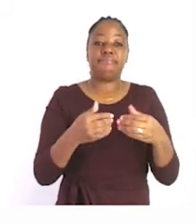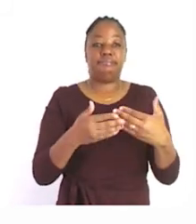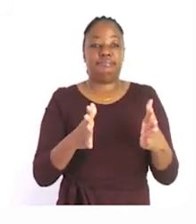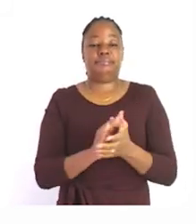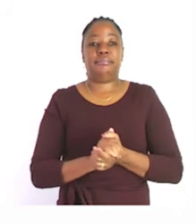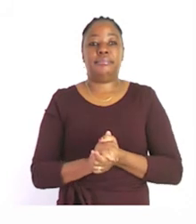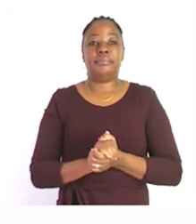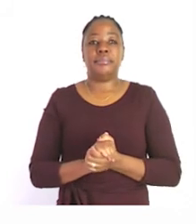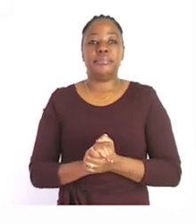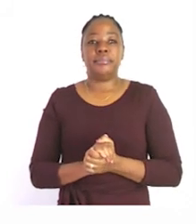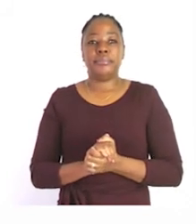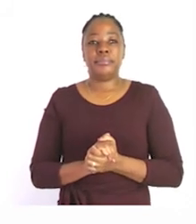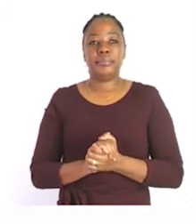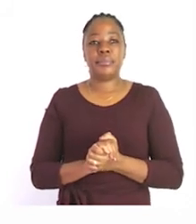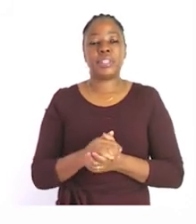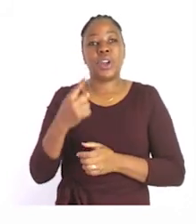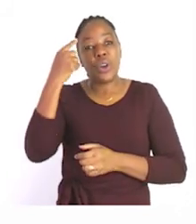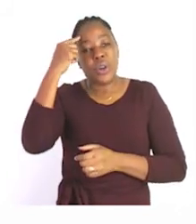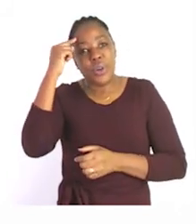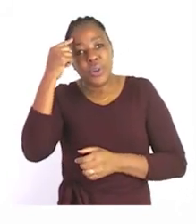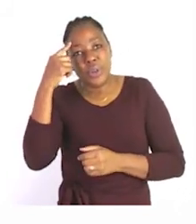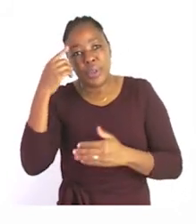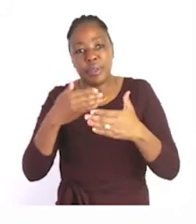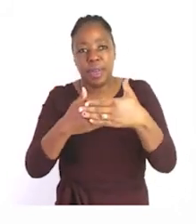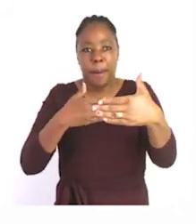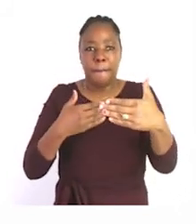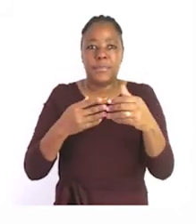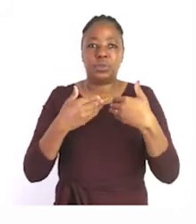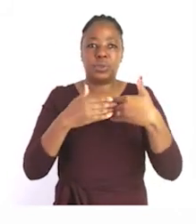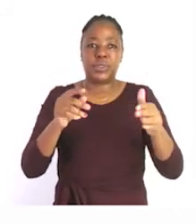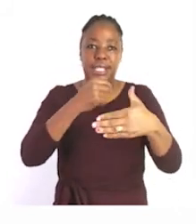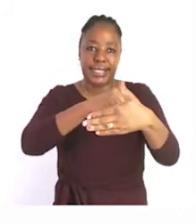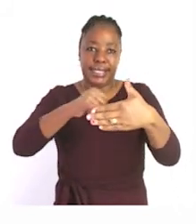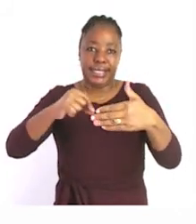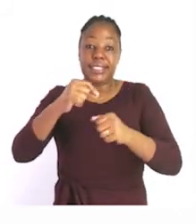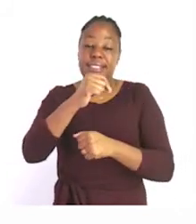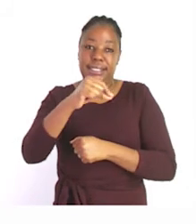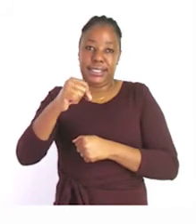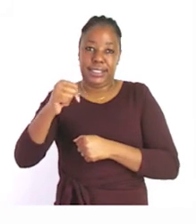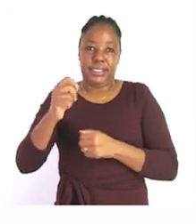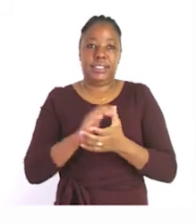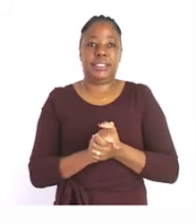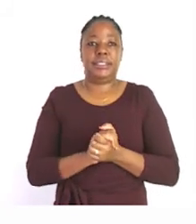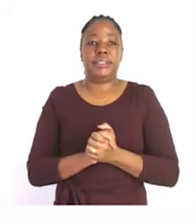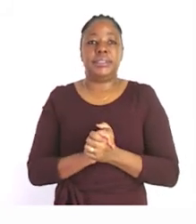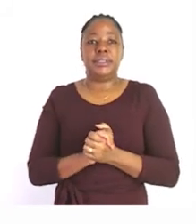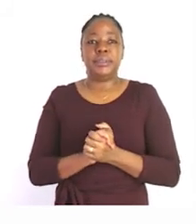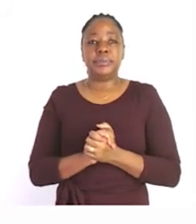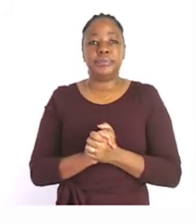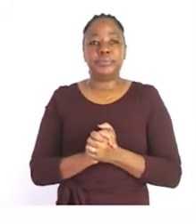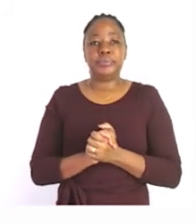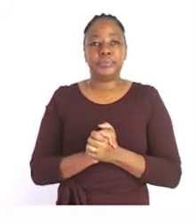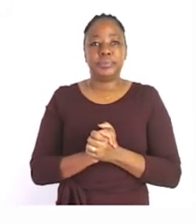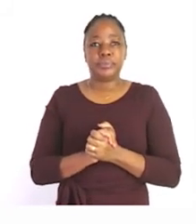if you need some inspiration i want you to please think about what you like about autumn is it the leaves